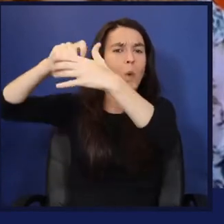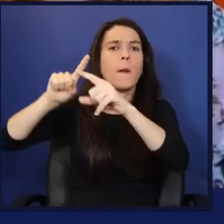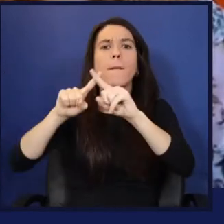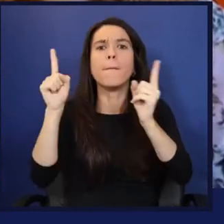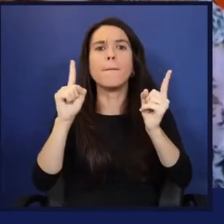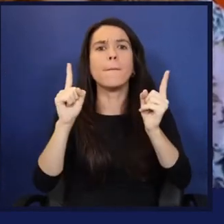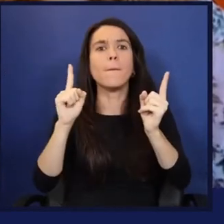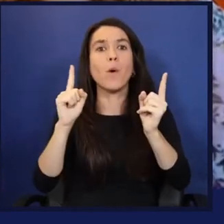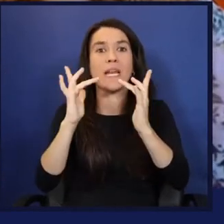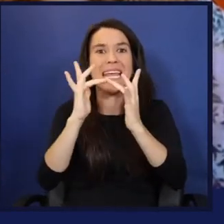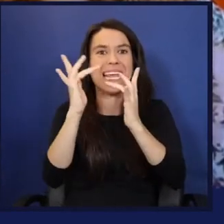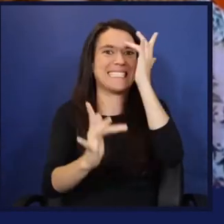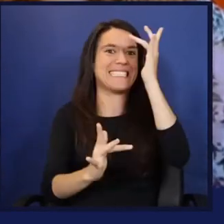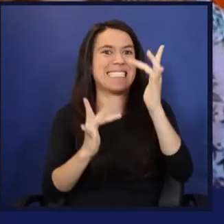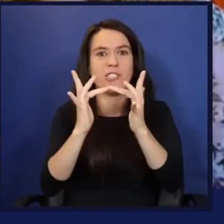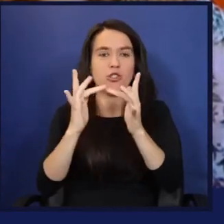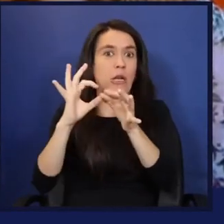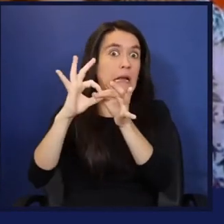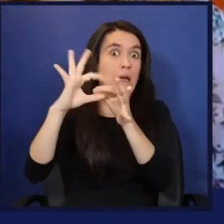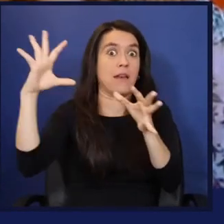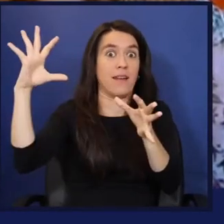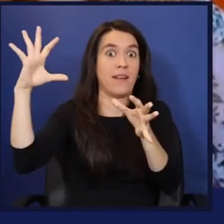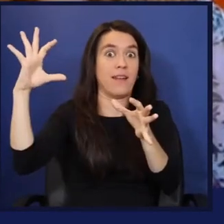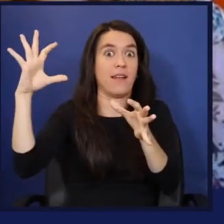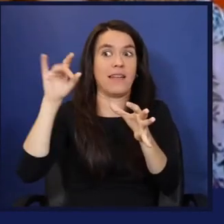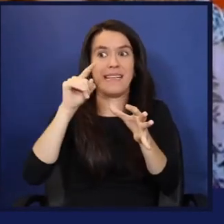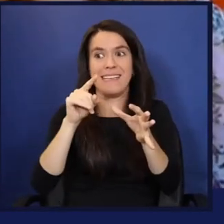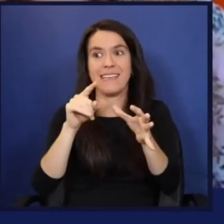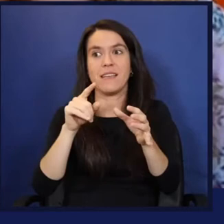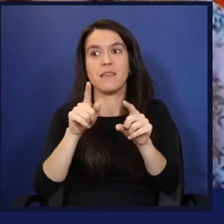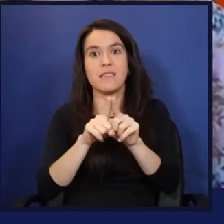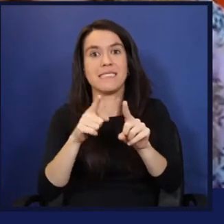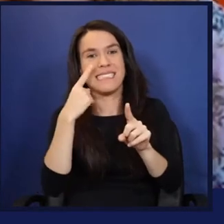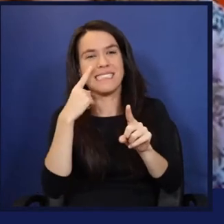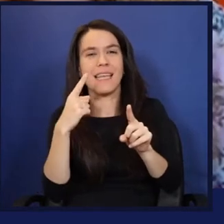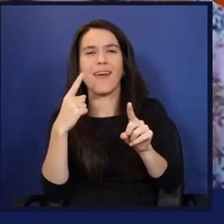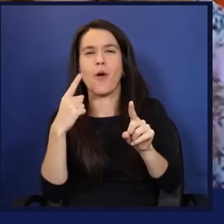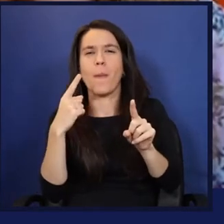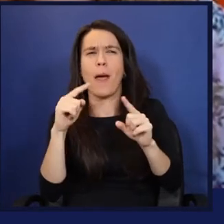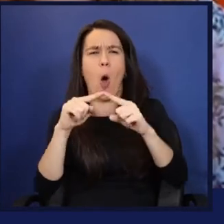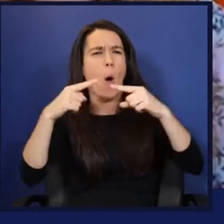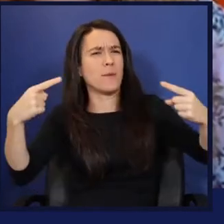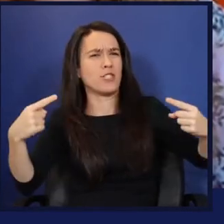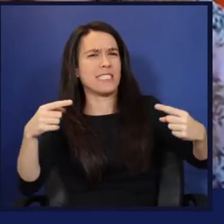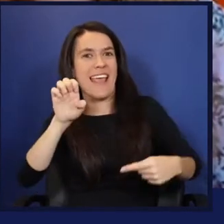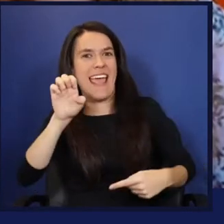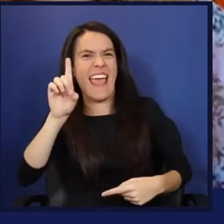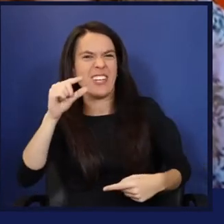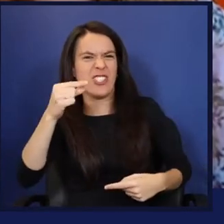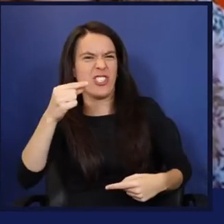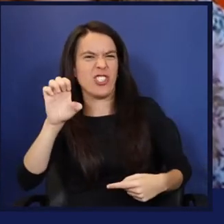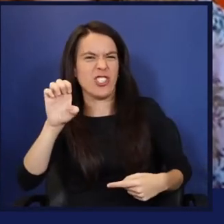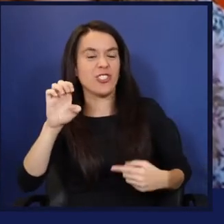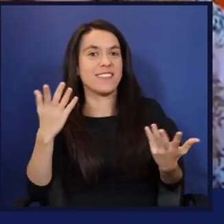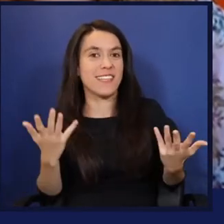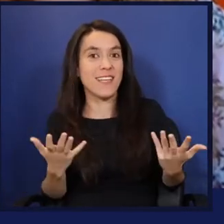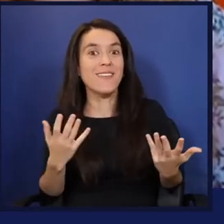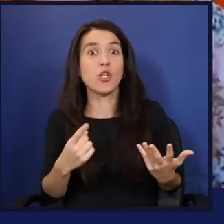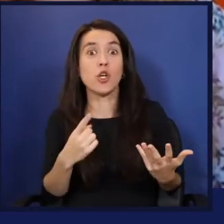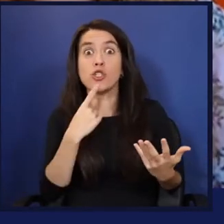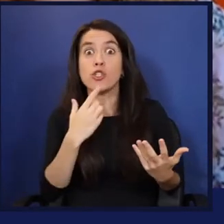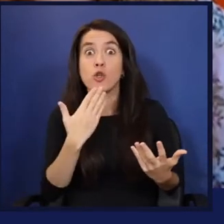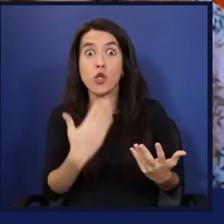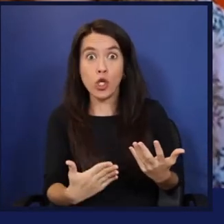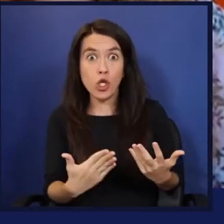run as opposite to the edge. So for the audience here today, it's a great opportunity to